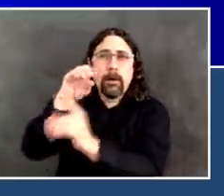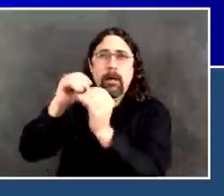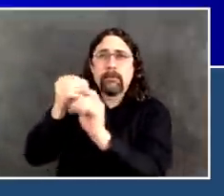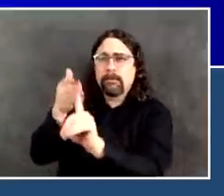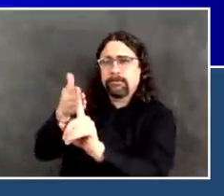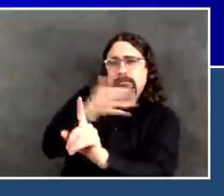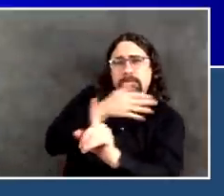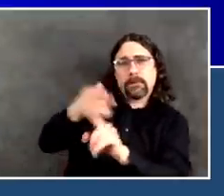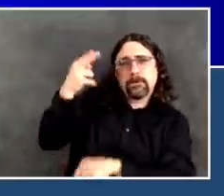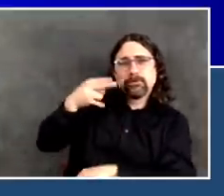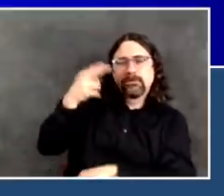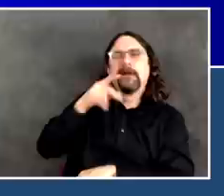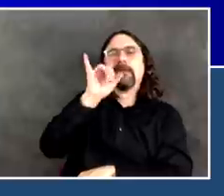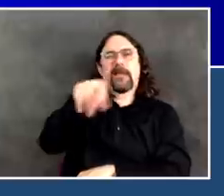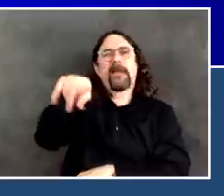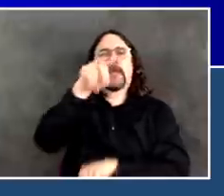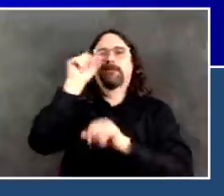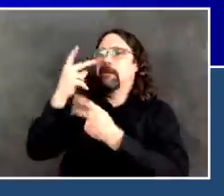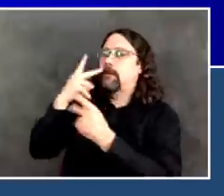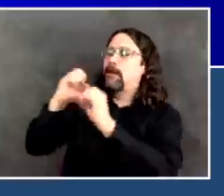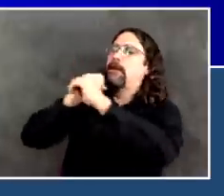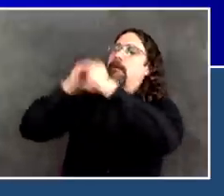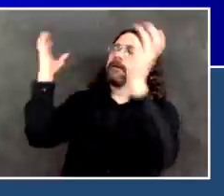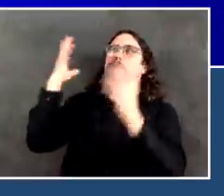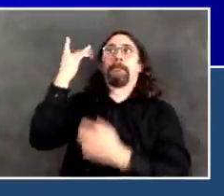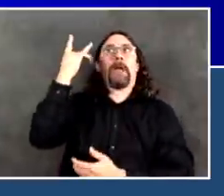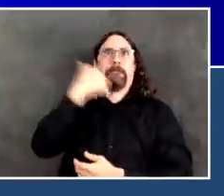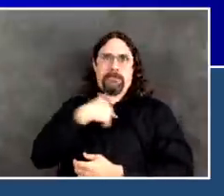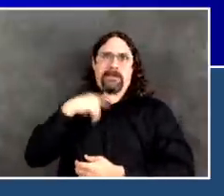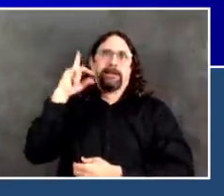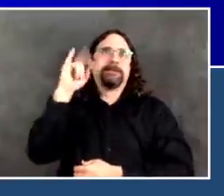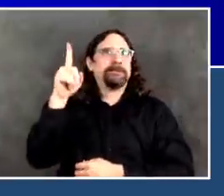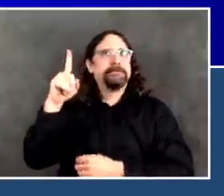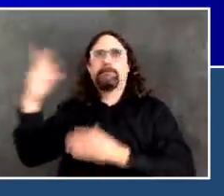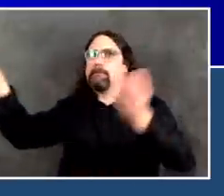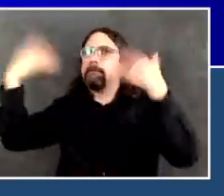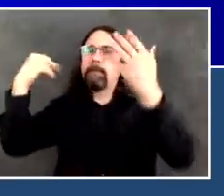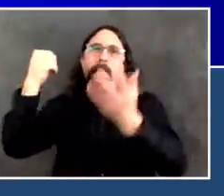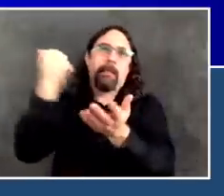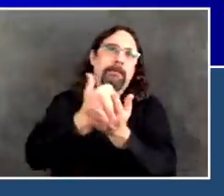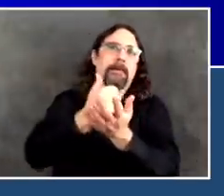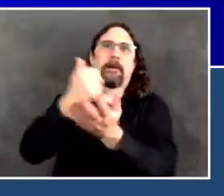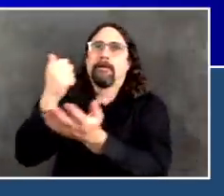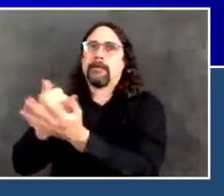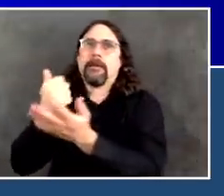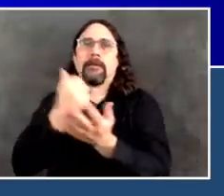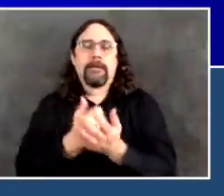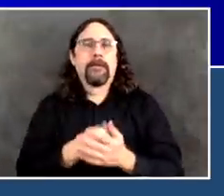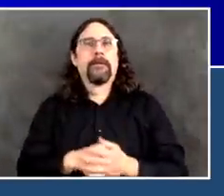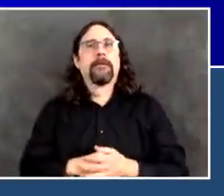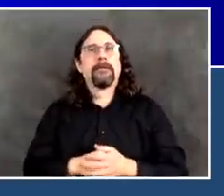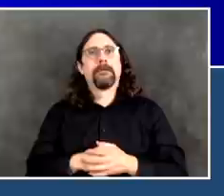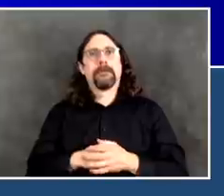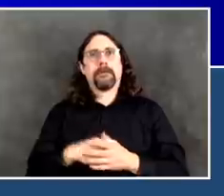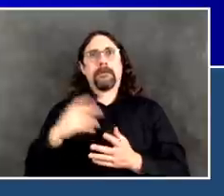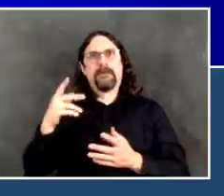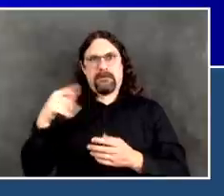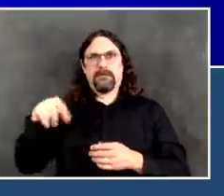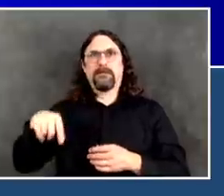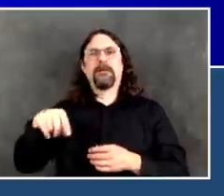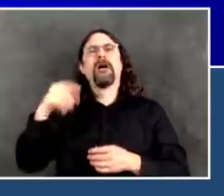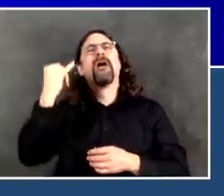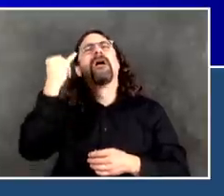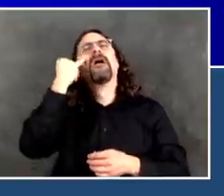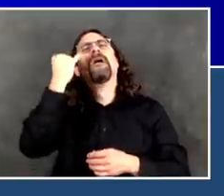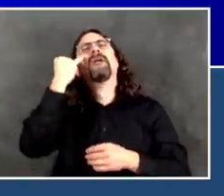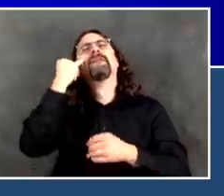we're celebrating every day, every night. Think about when 7 p.m. when we applaud them. Think about what a resurgence